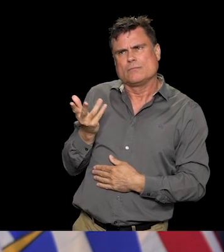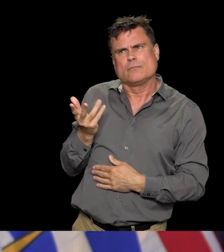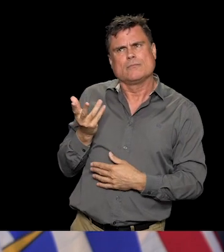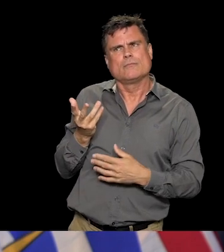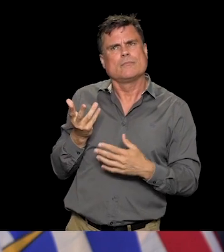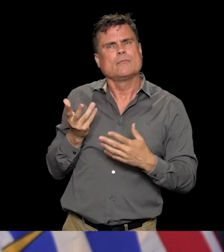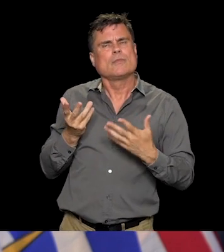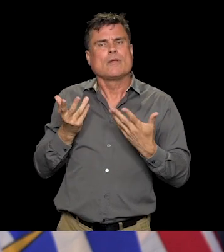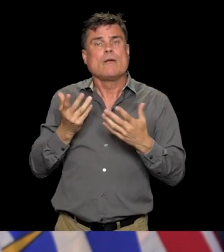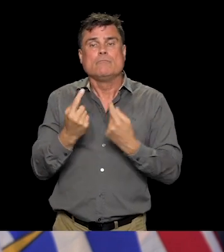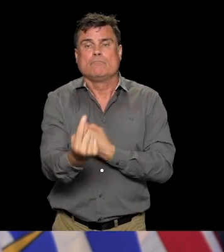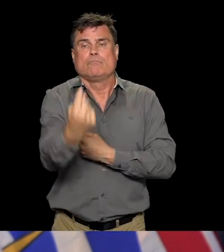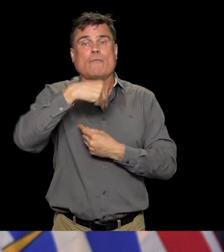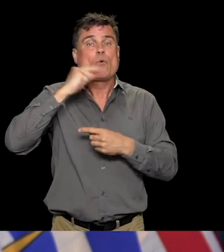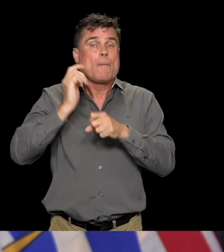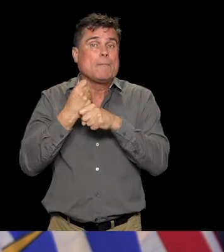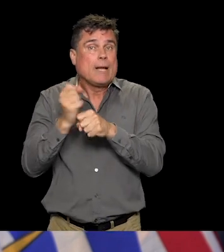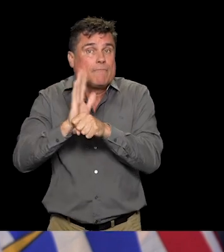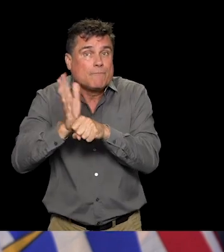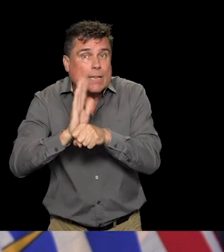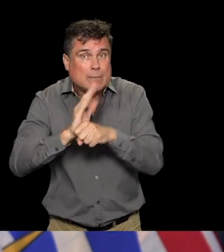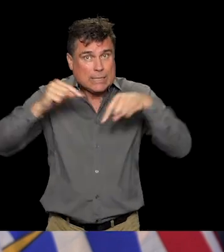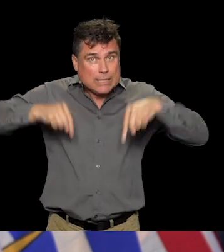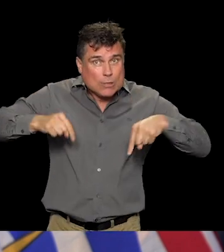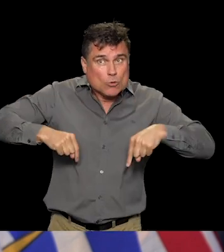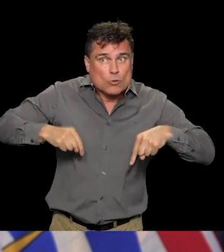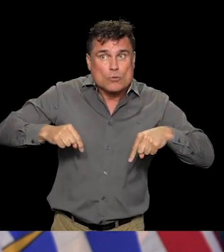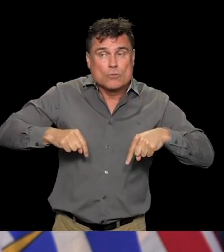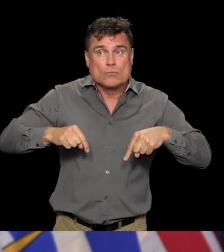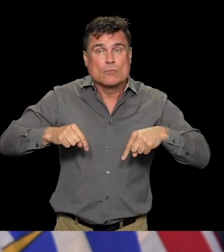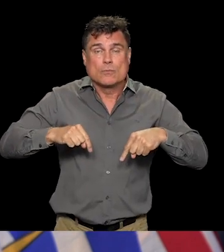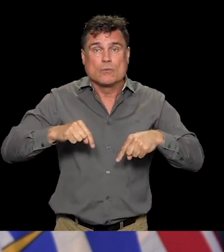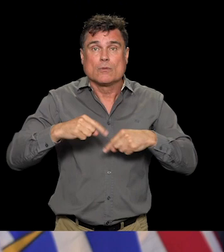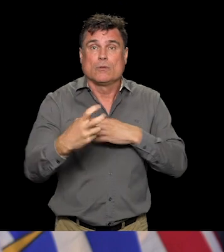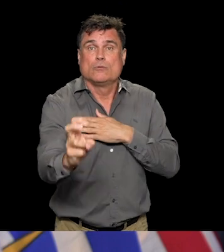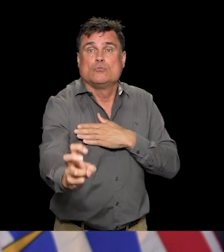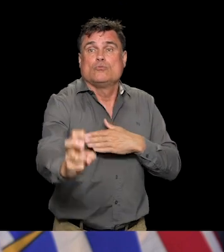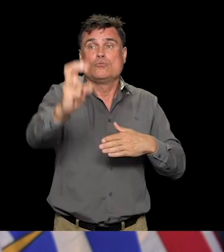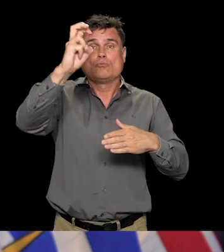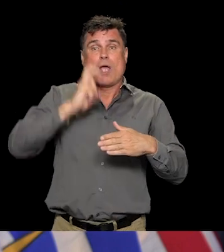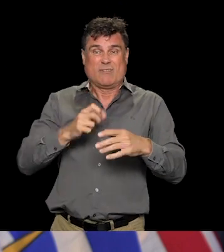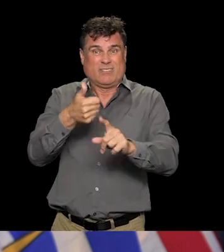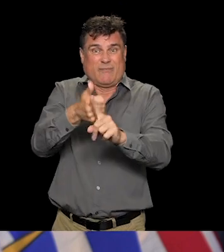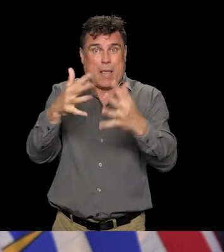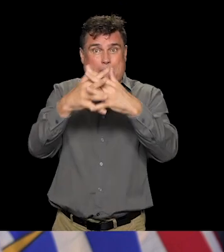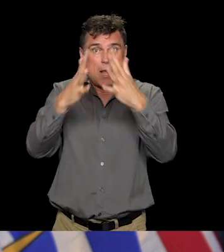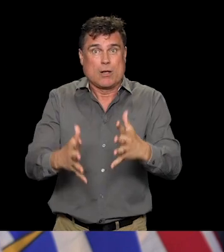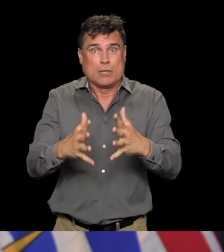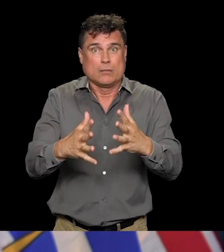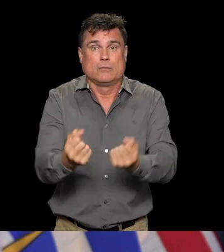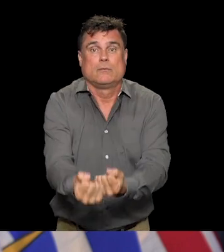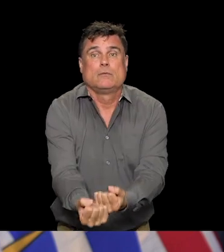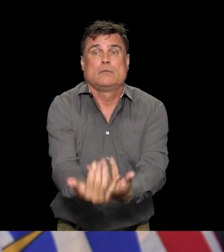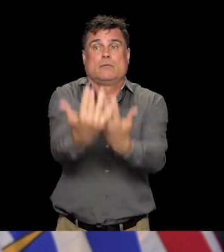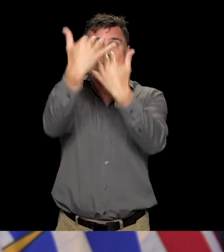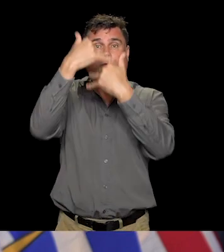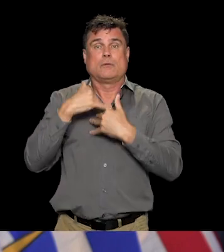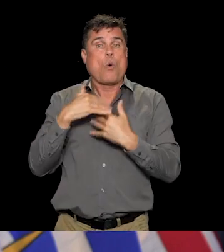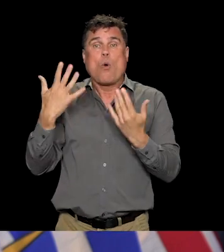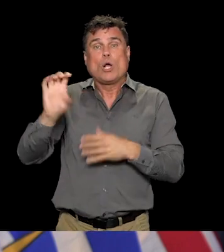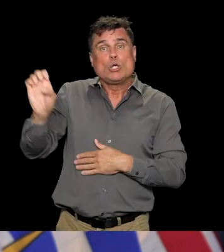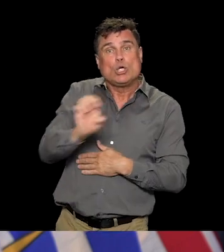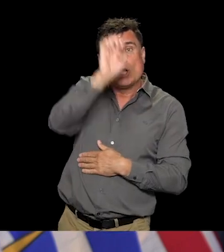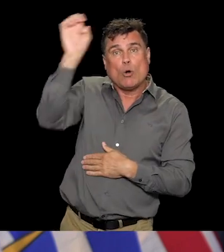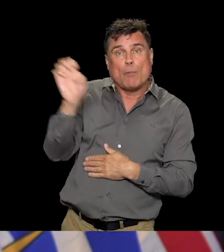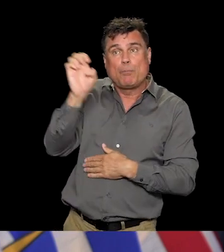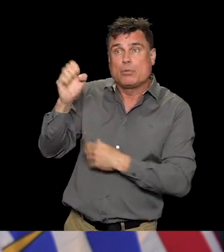into our province, whether it's from the U.S. or from countries in Europe or China, they bring